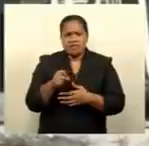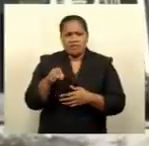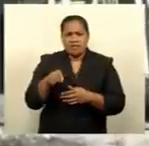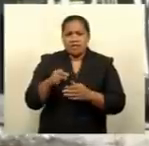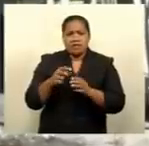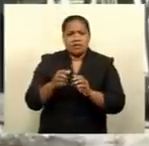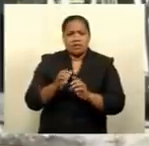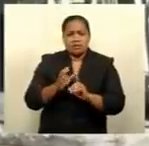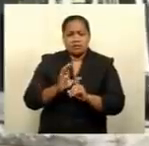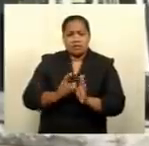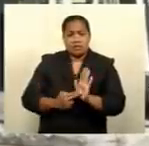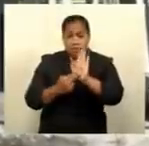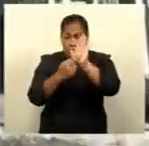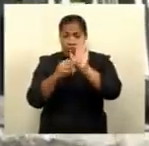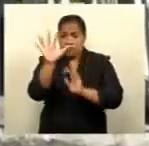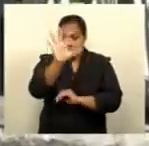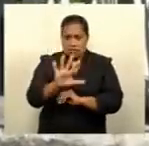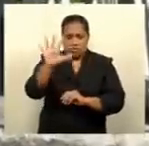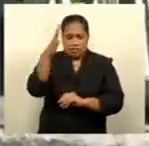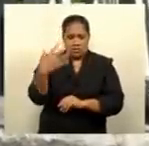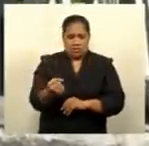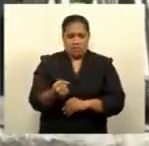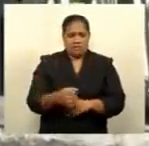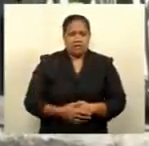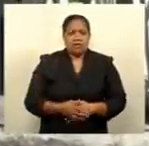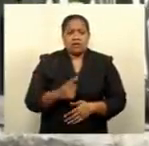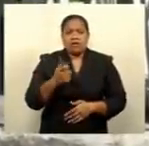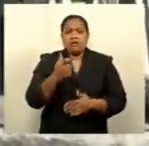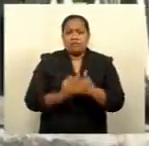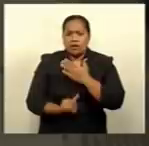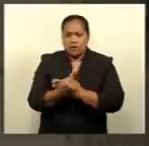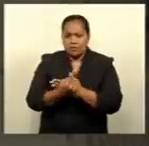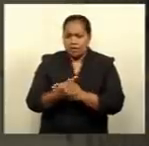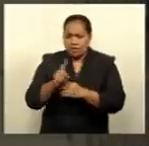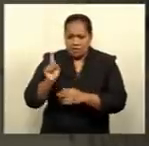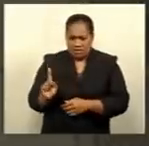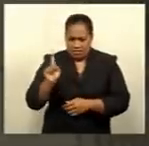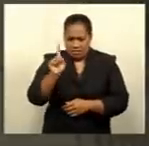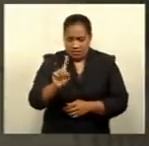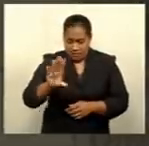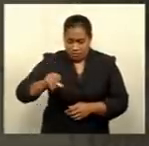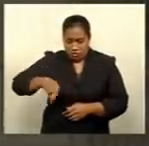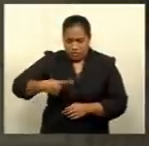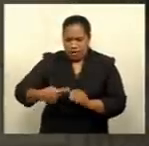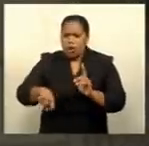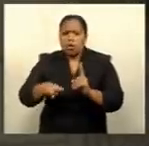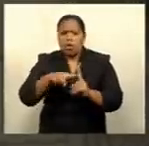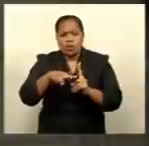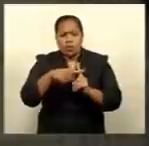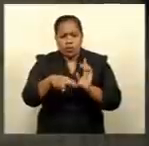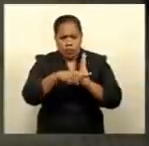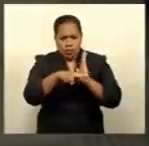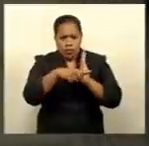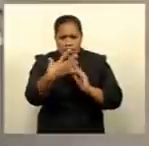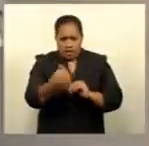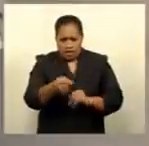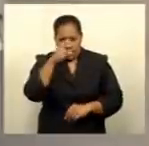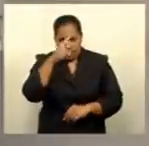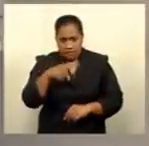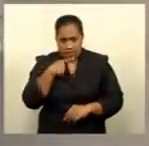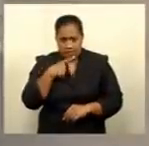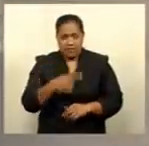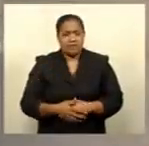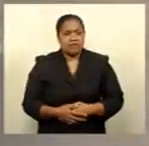in the North, after an individual repatriated from Suva tested positive to the virus. The individual is undergoing 14 days quarantine